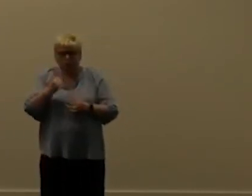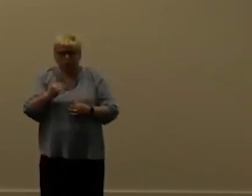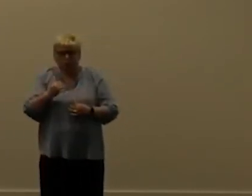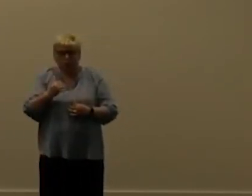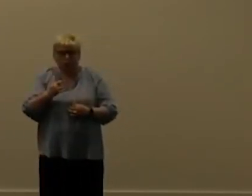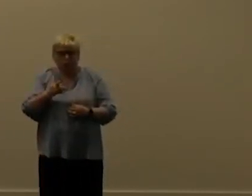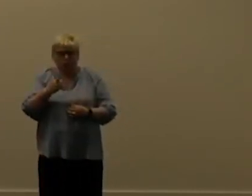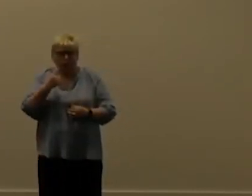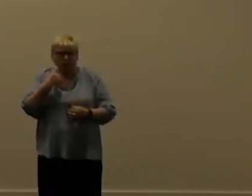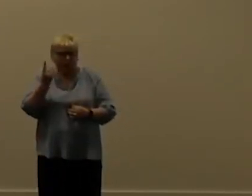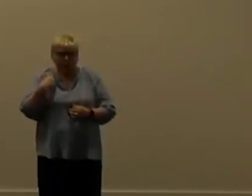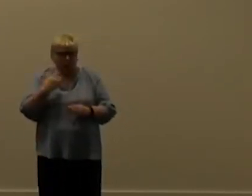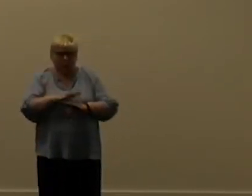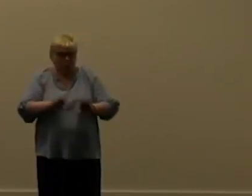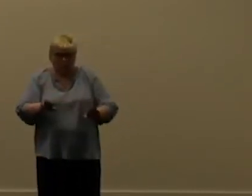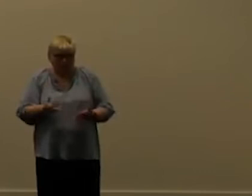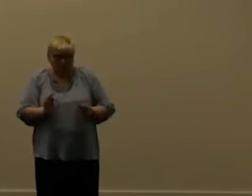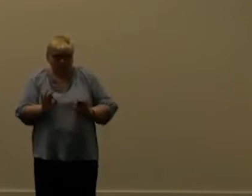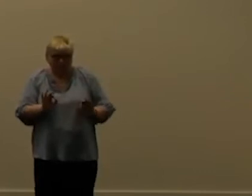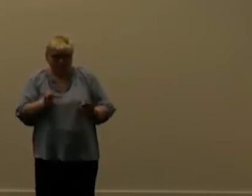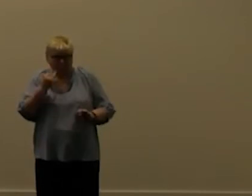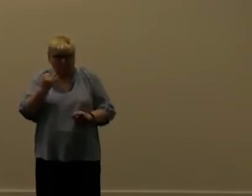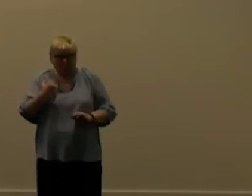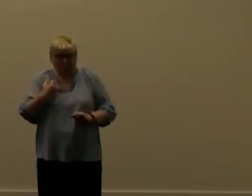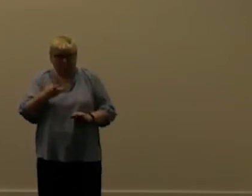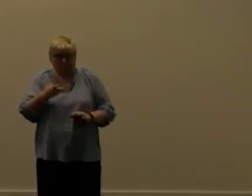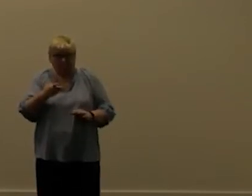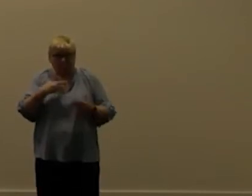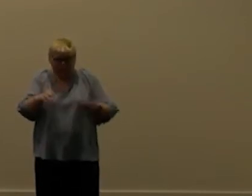report is there oh yeah that's what i'm saying it's it's very new